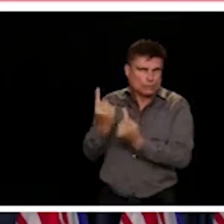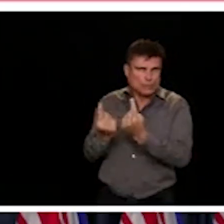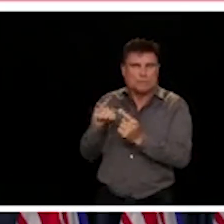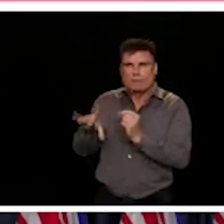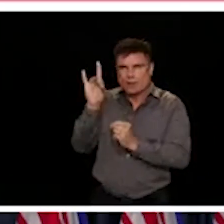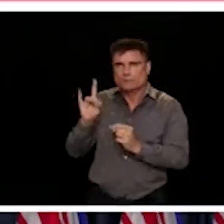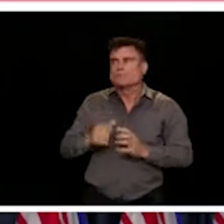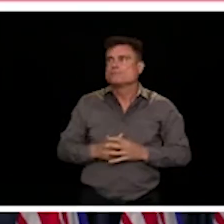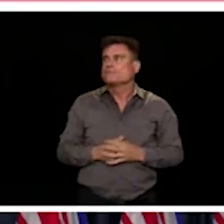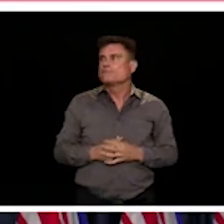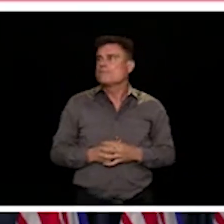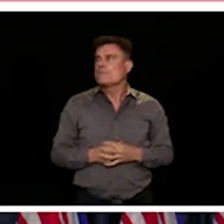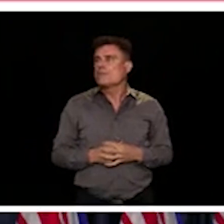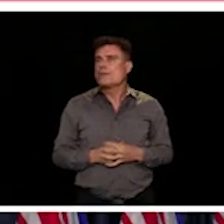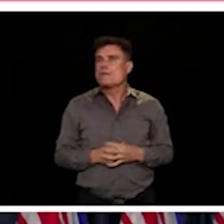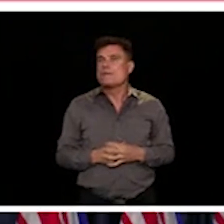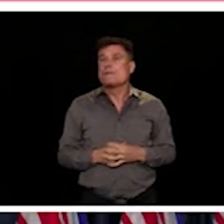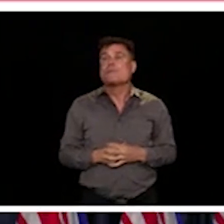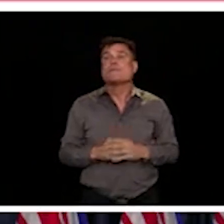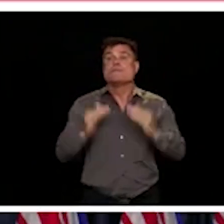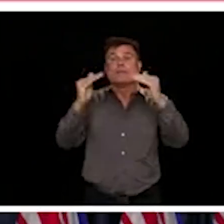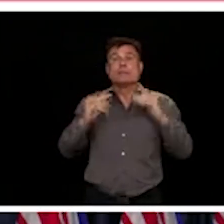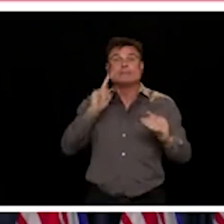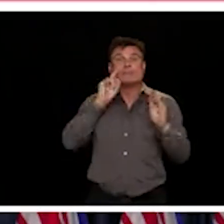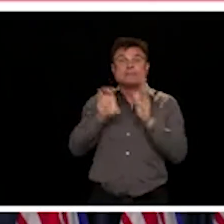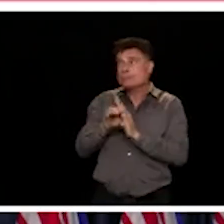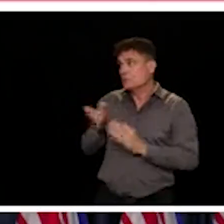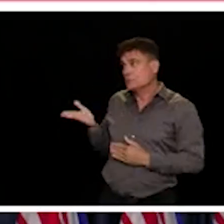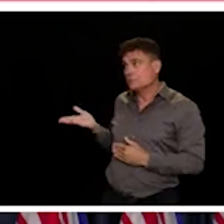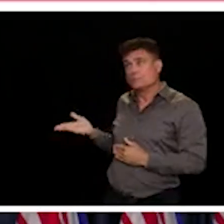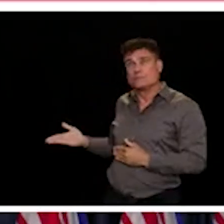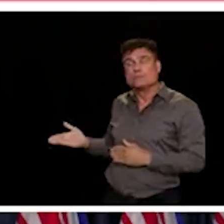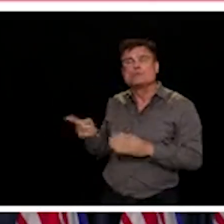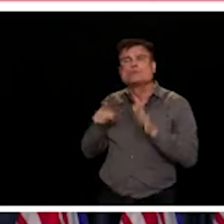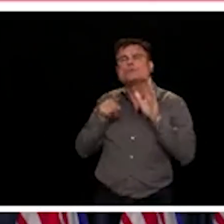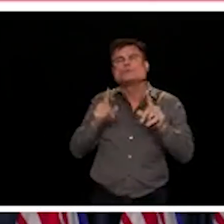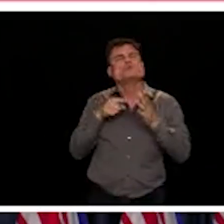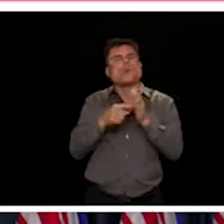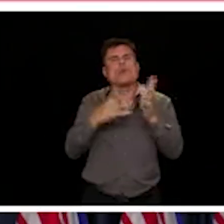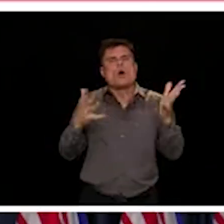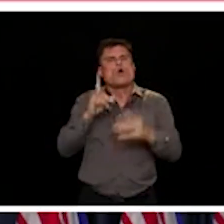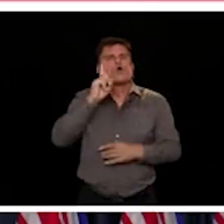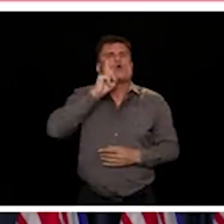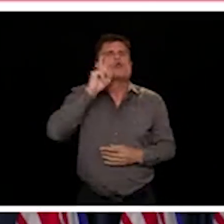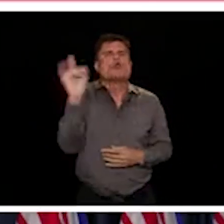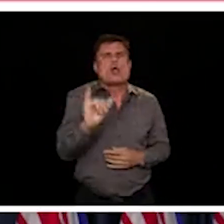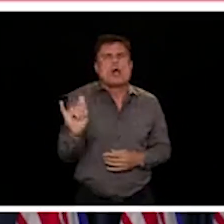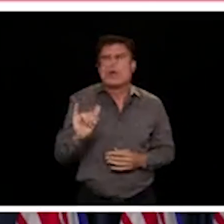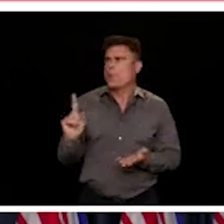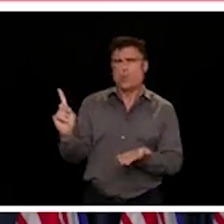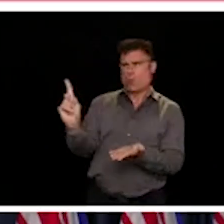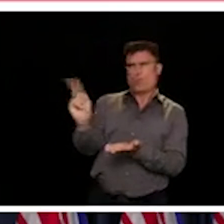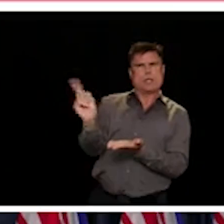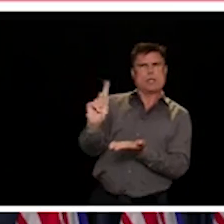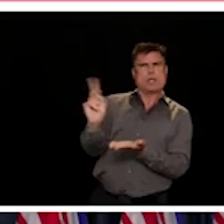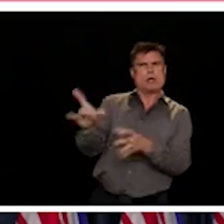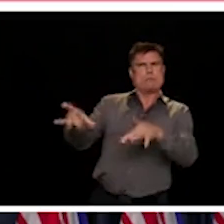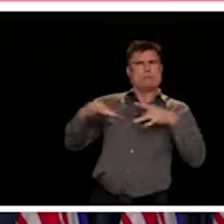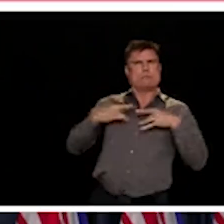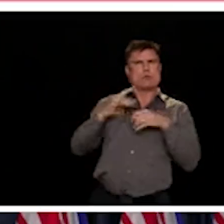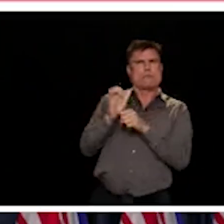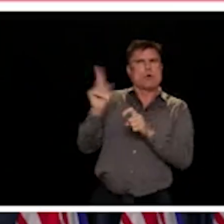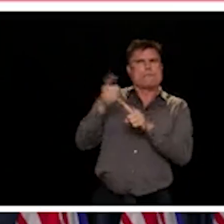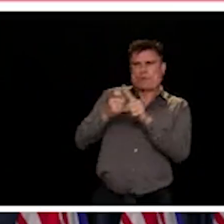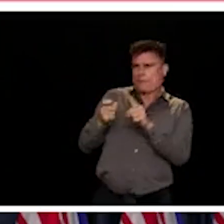likely source of the infection. And there's a couple of really important things to note in this. One is the purple